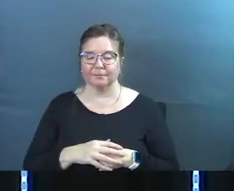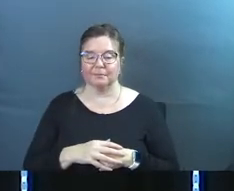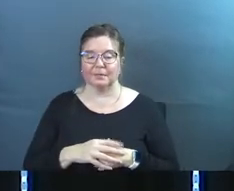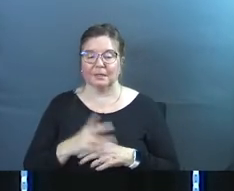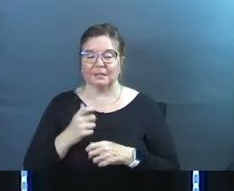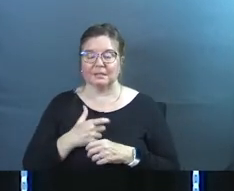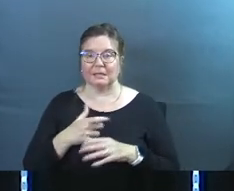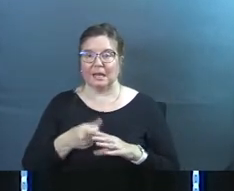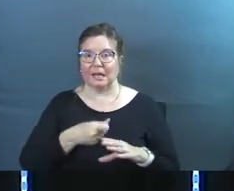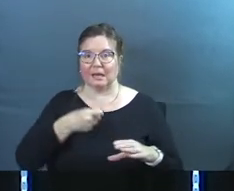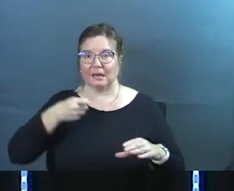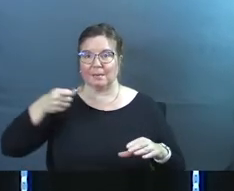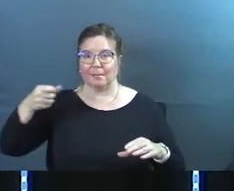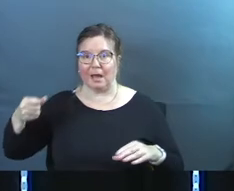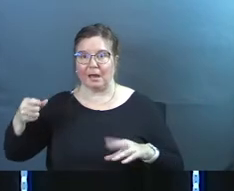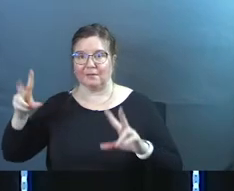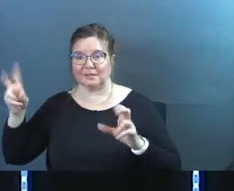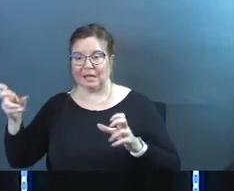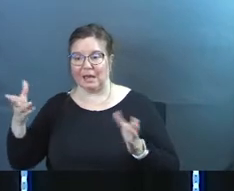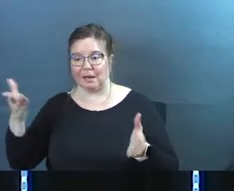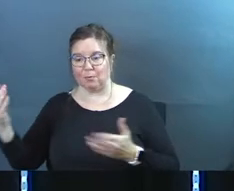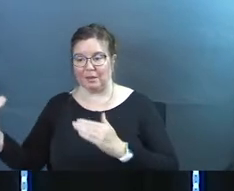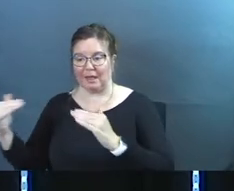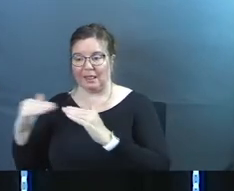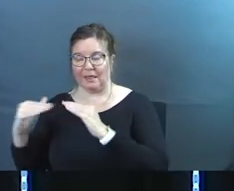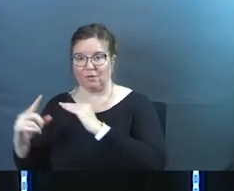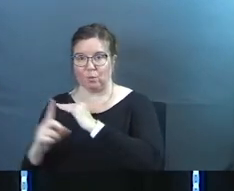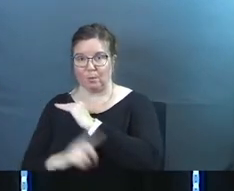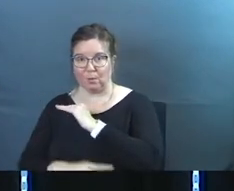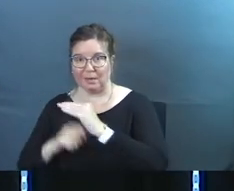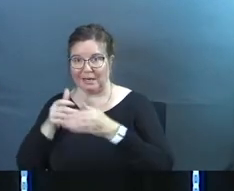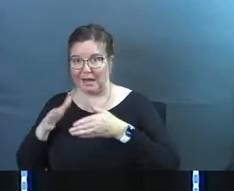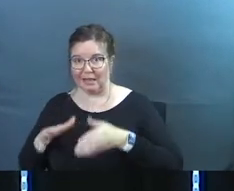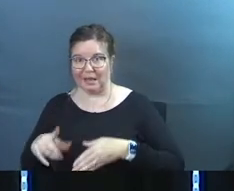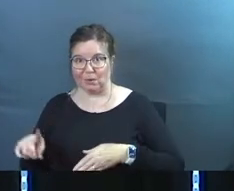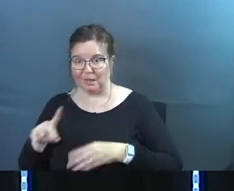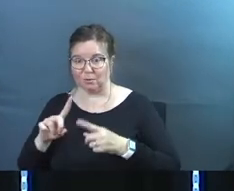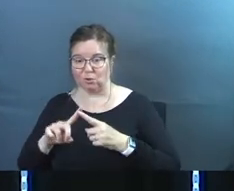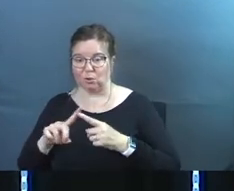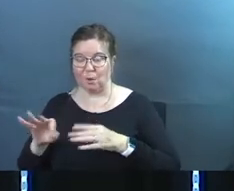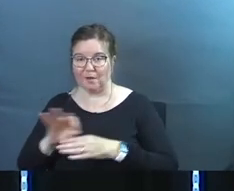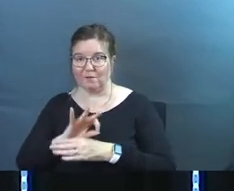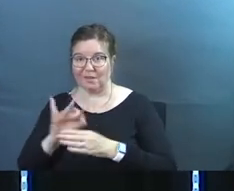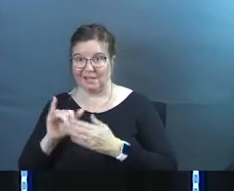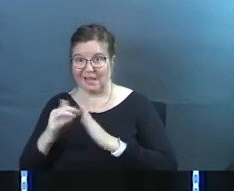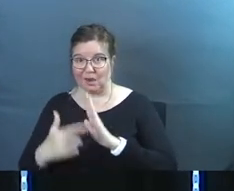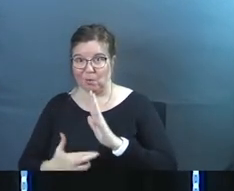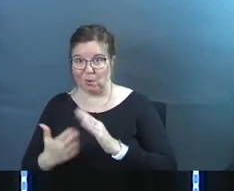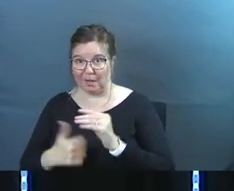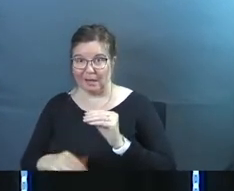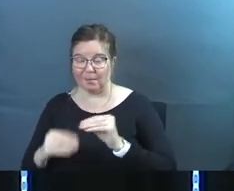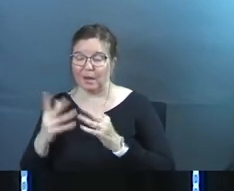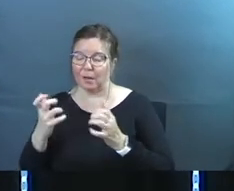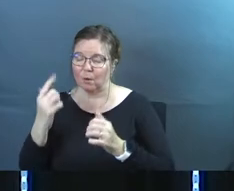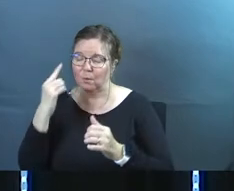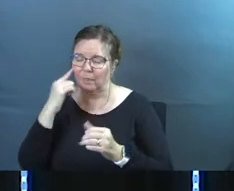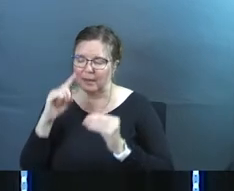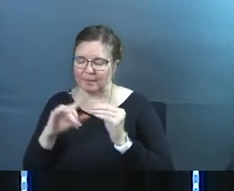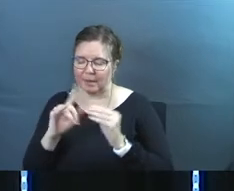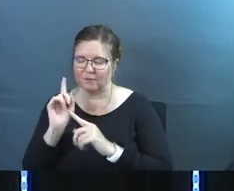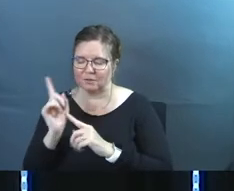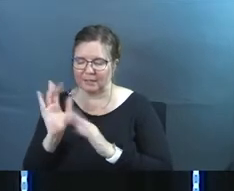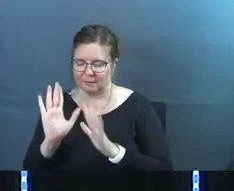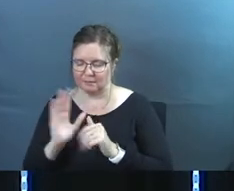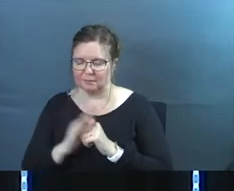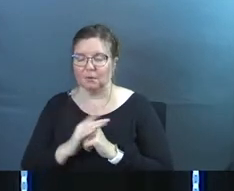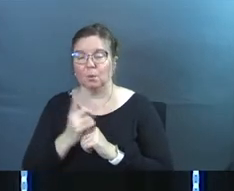taking them out of that title and bringing that level of rebuke and not allowing them to function in that role anymore I just want you to think about it